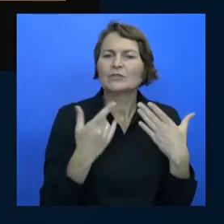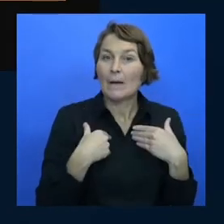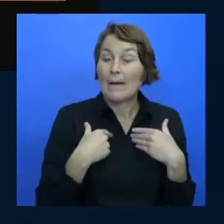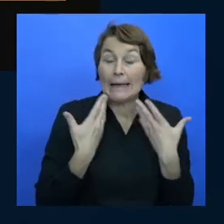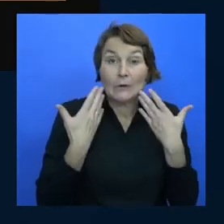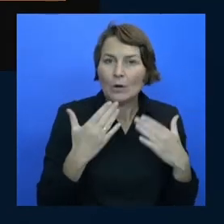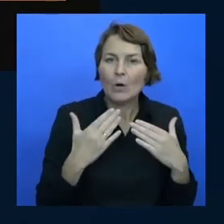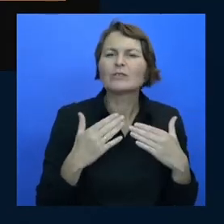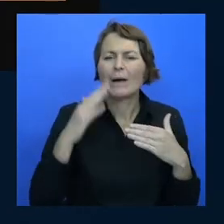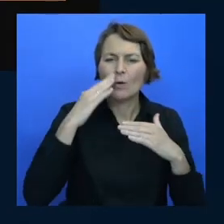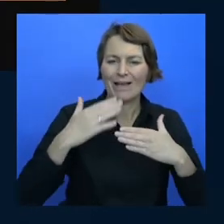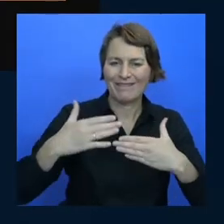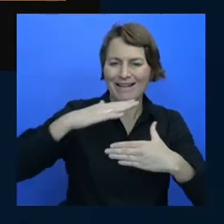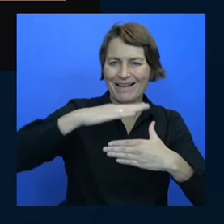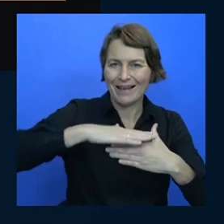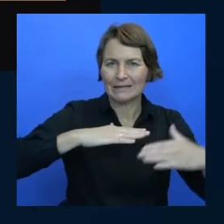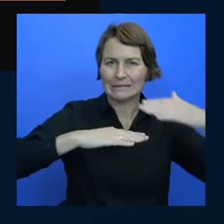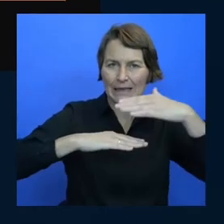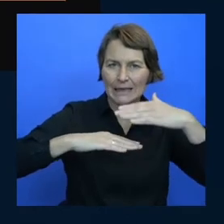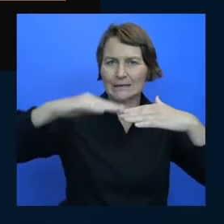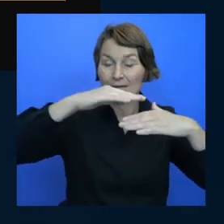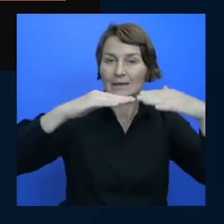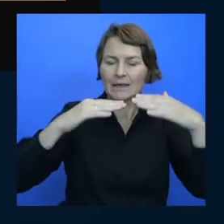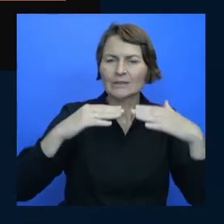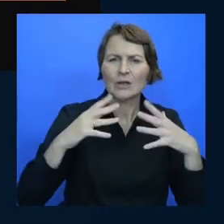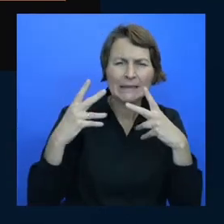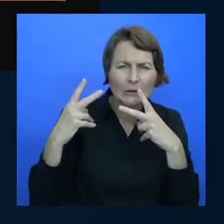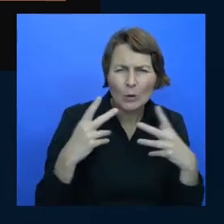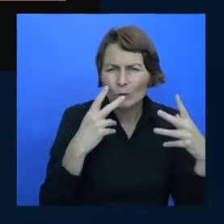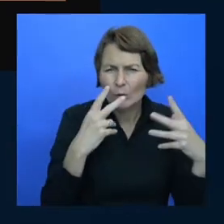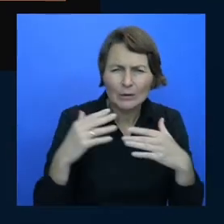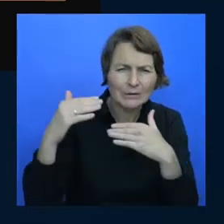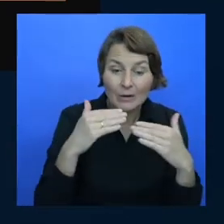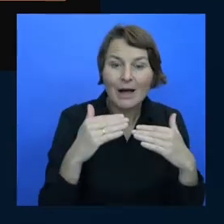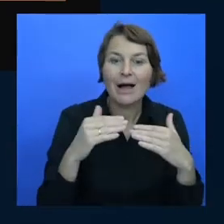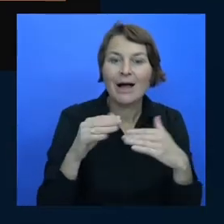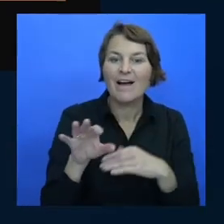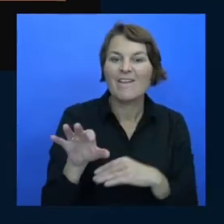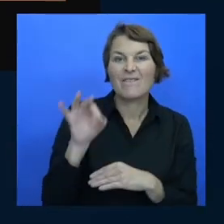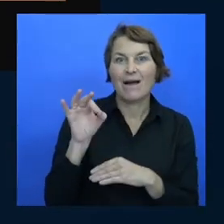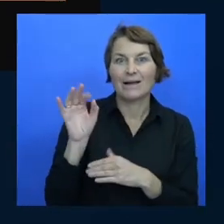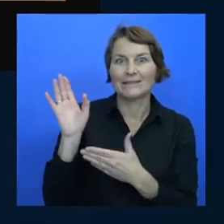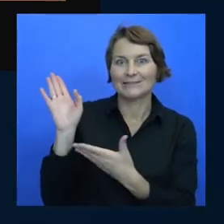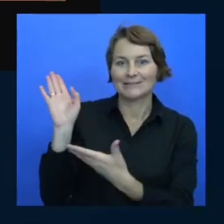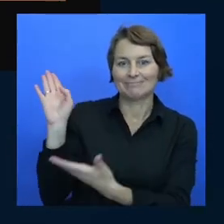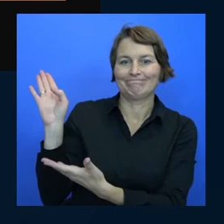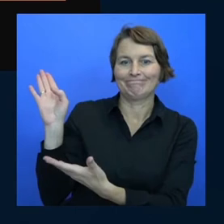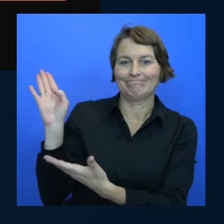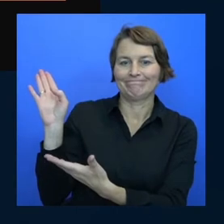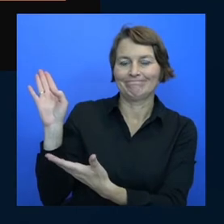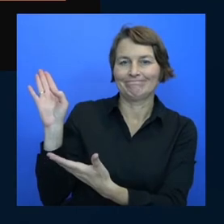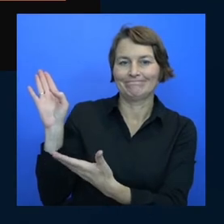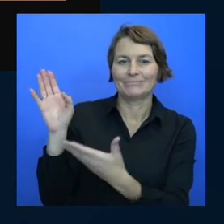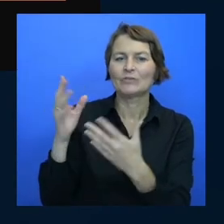make my way through it and i eventually find my wave files together on the disk and they've been interleaved